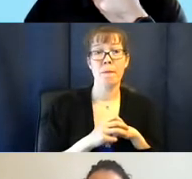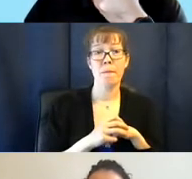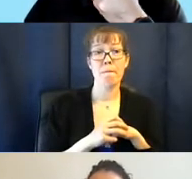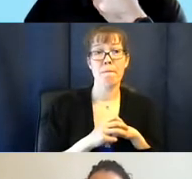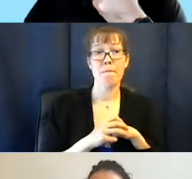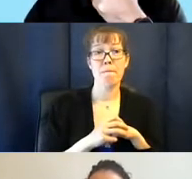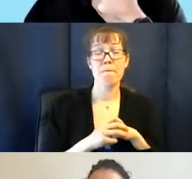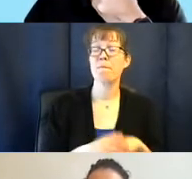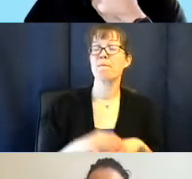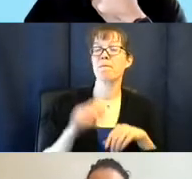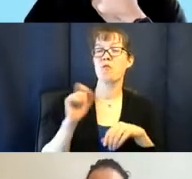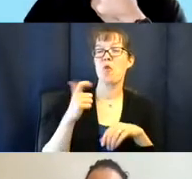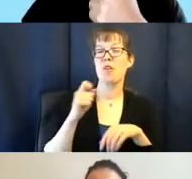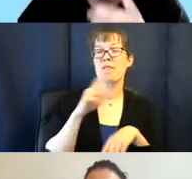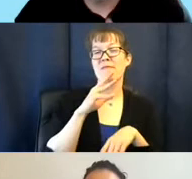All right.